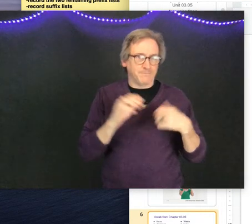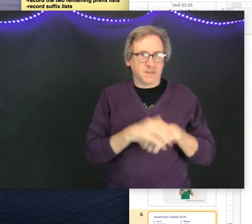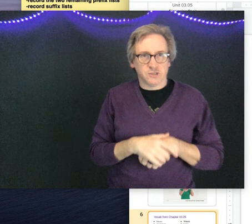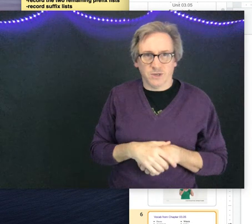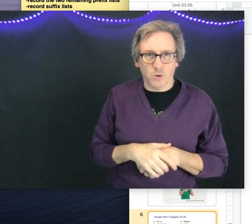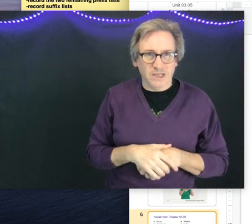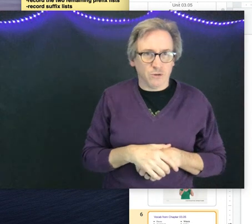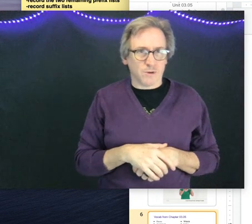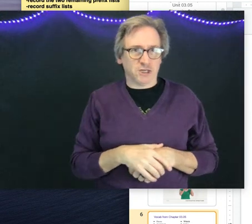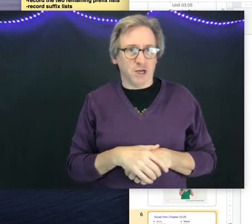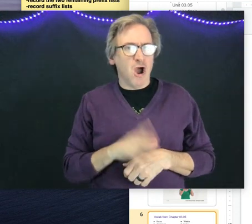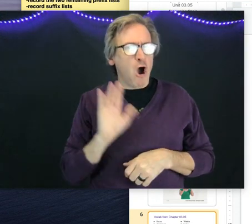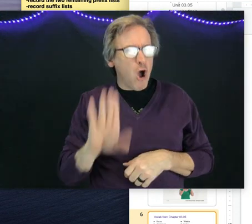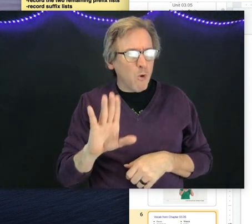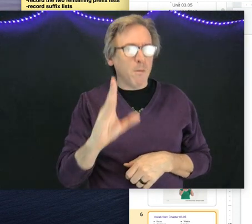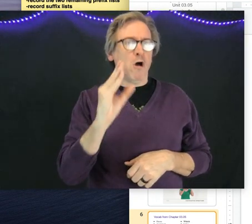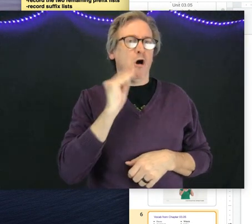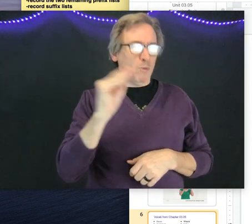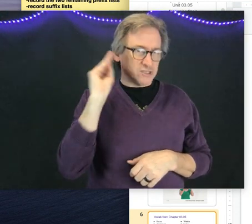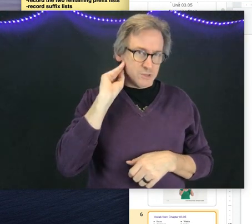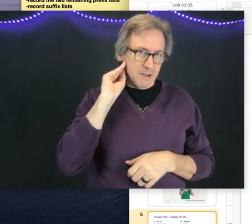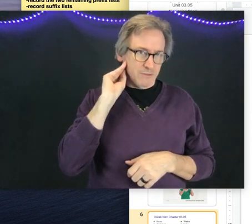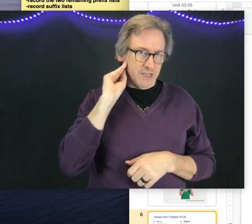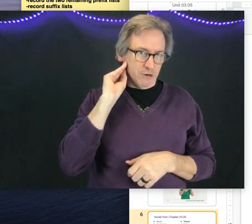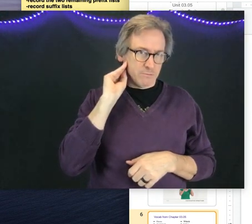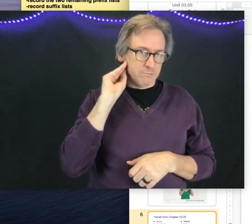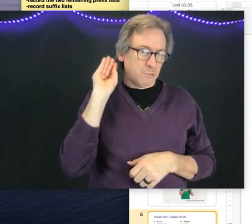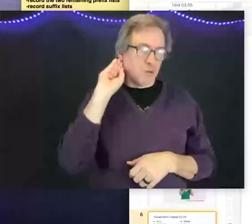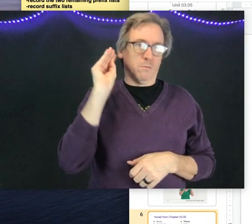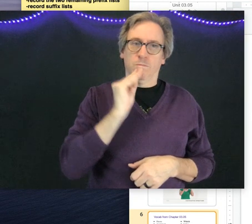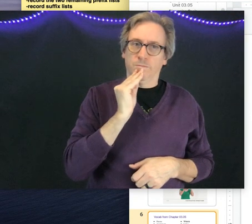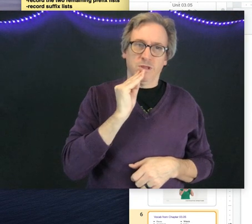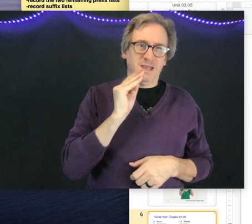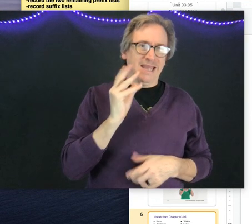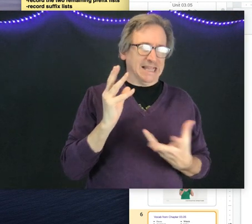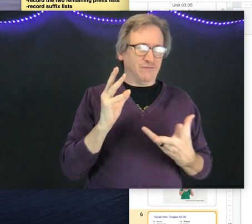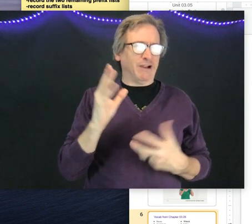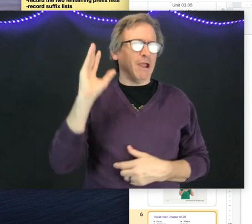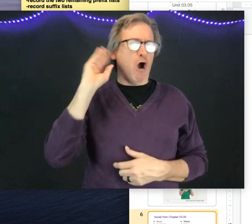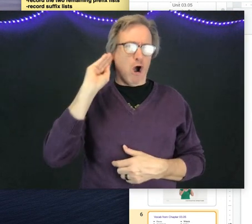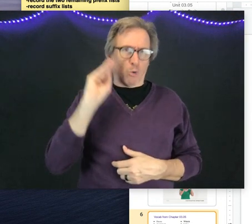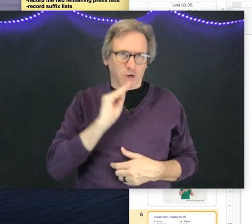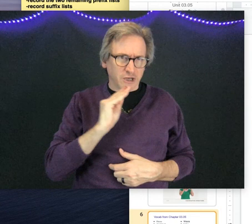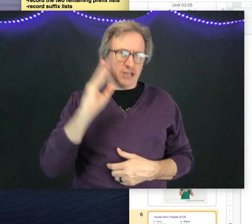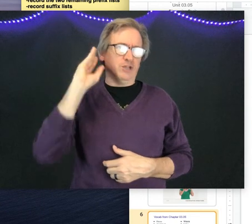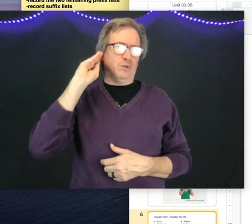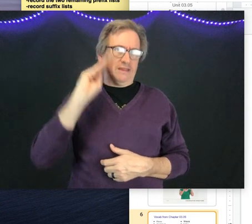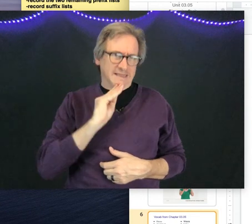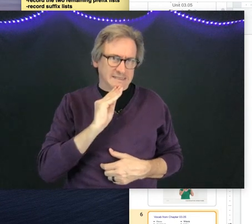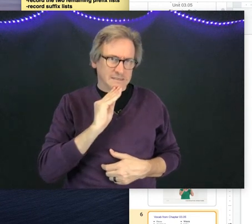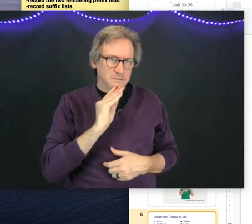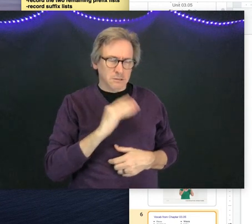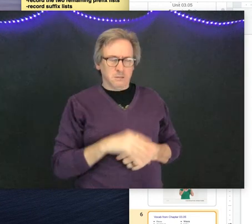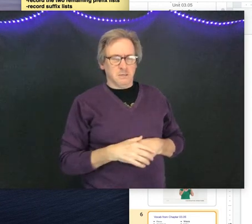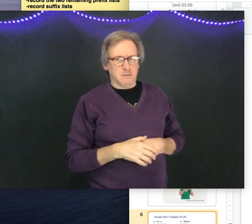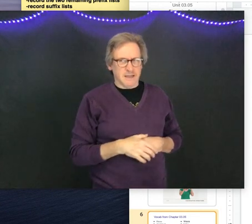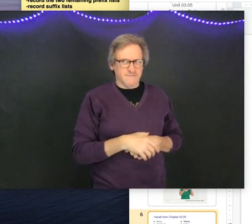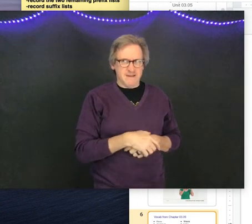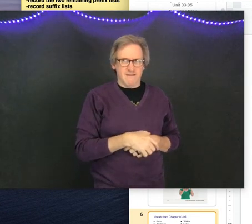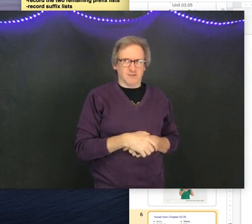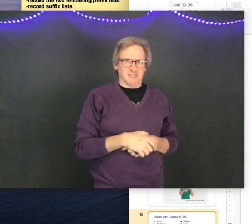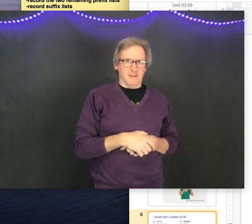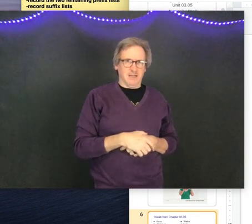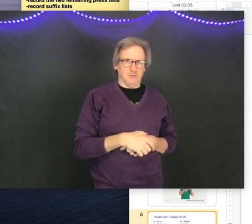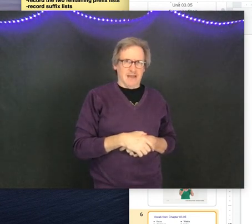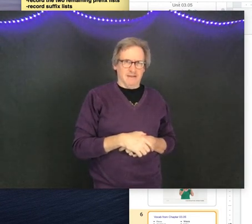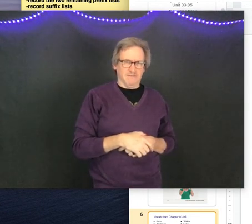Okay? So it can go either direction. Home always goes mouth to ear. It's very awkward to do this. I